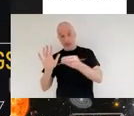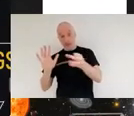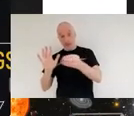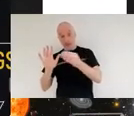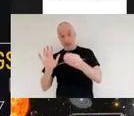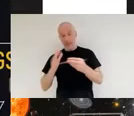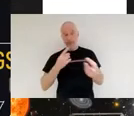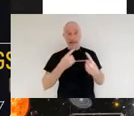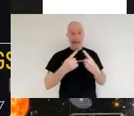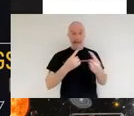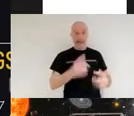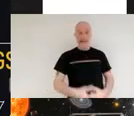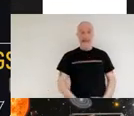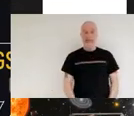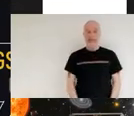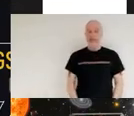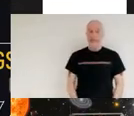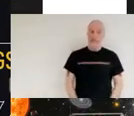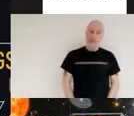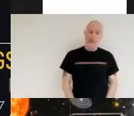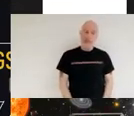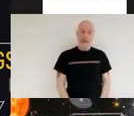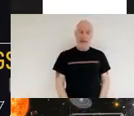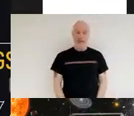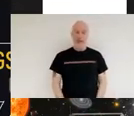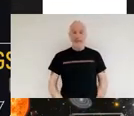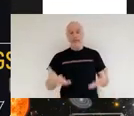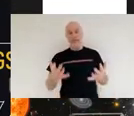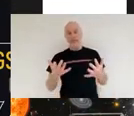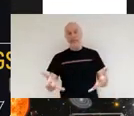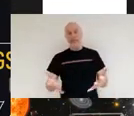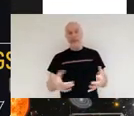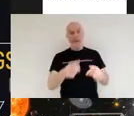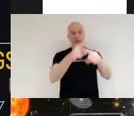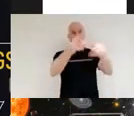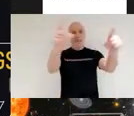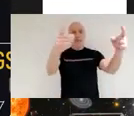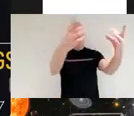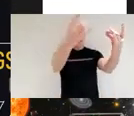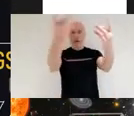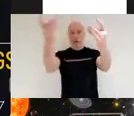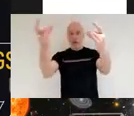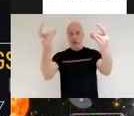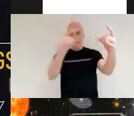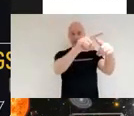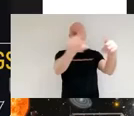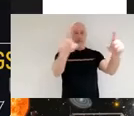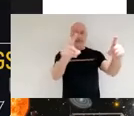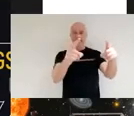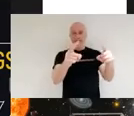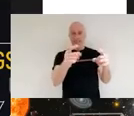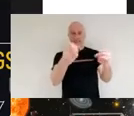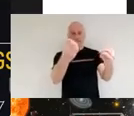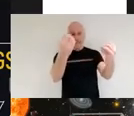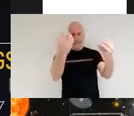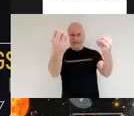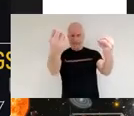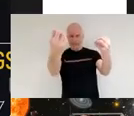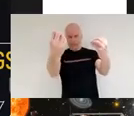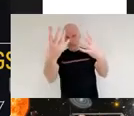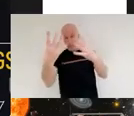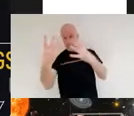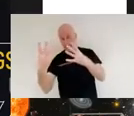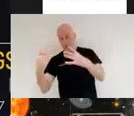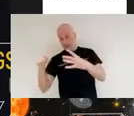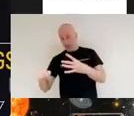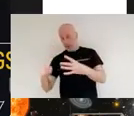do with the light that's coming in from these objects well because it was going to be such an audacious mission because it's